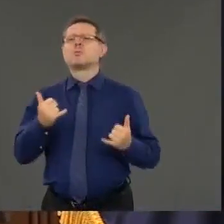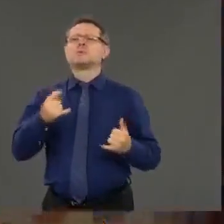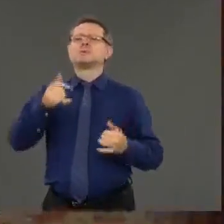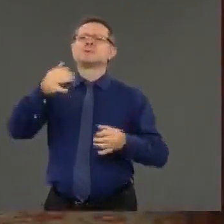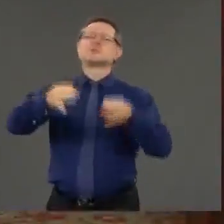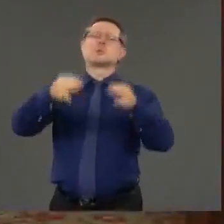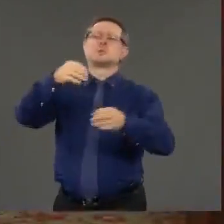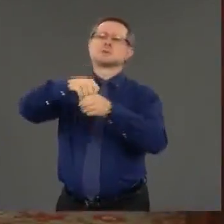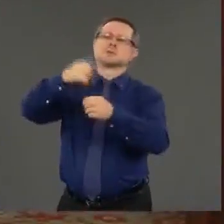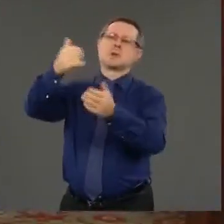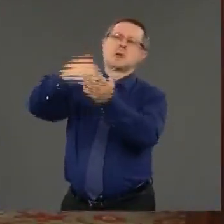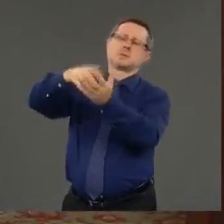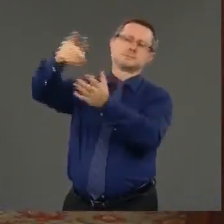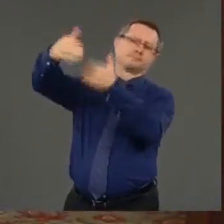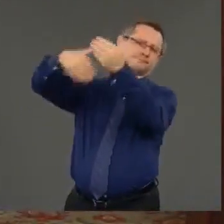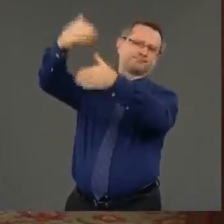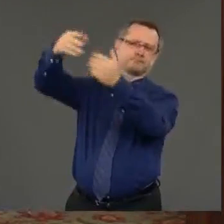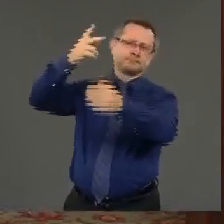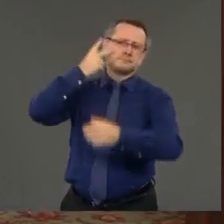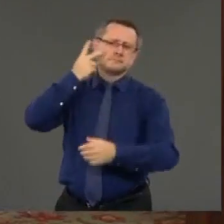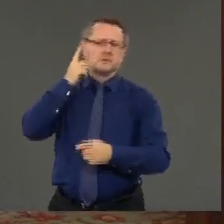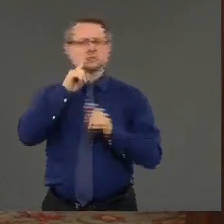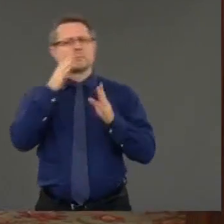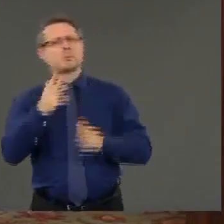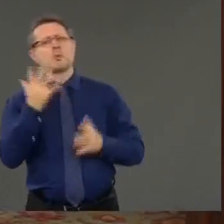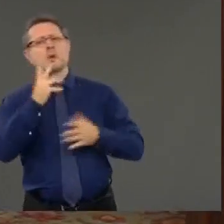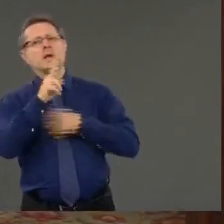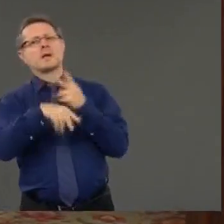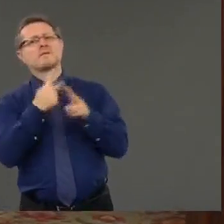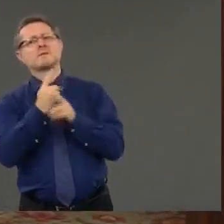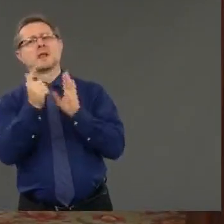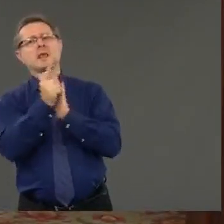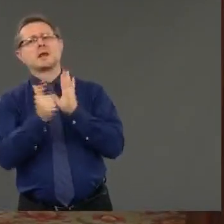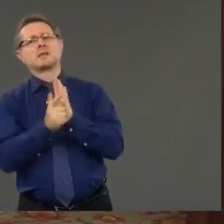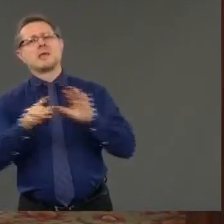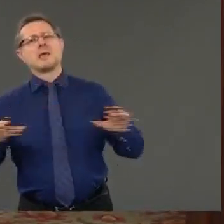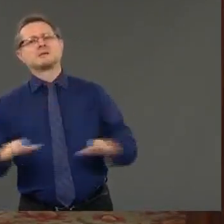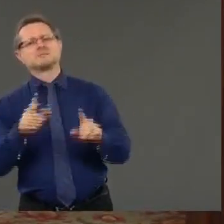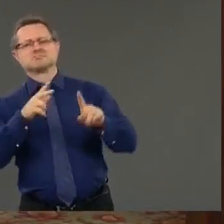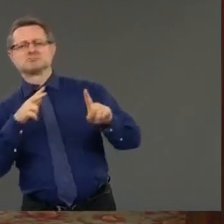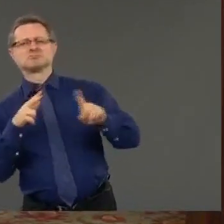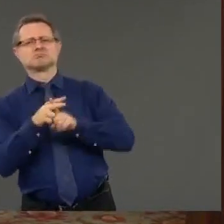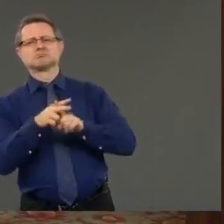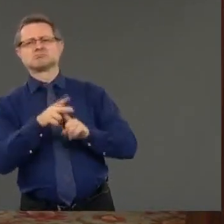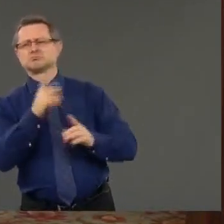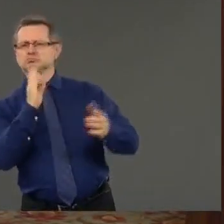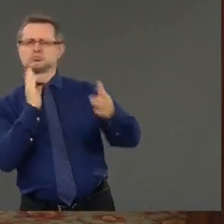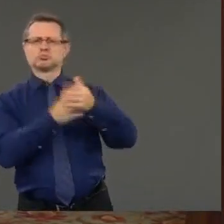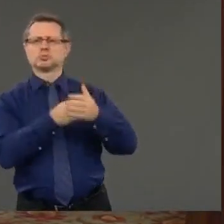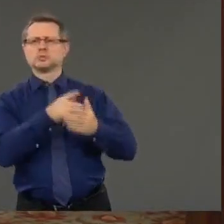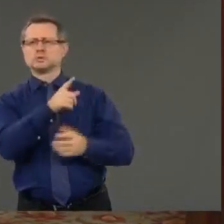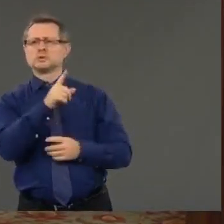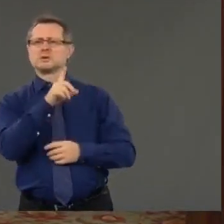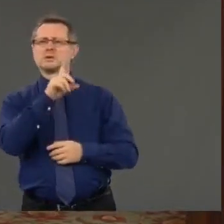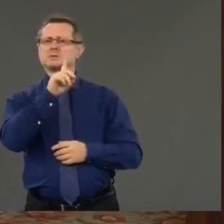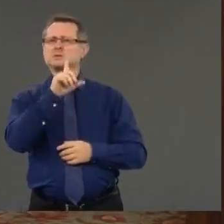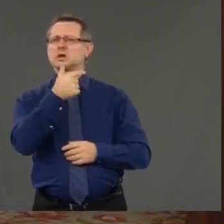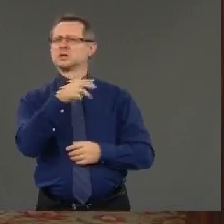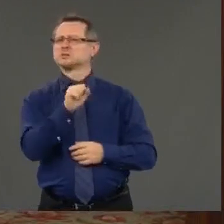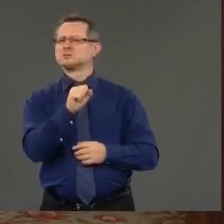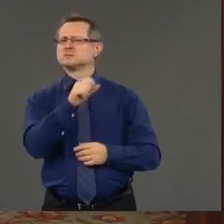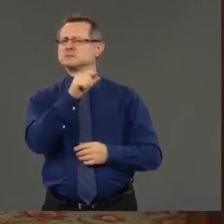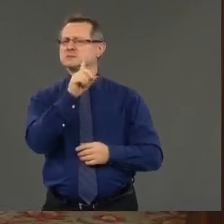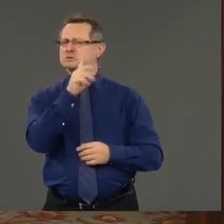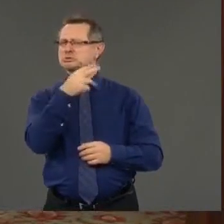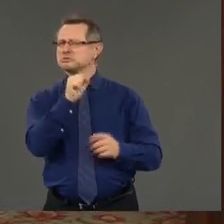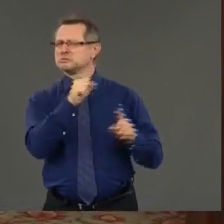Jesse? What sort of legal action could the state take to redress this issue of DHS? When you say you want to get some sort